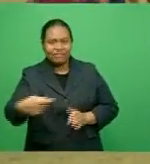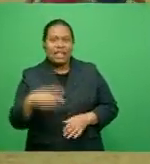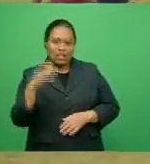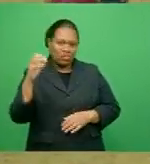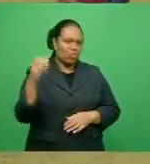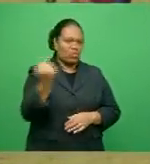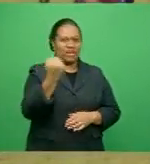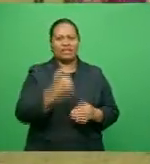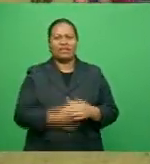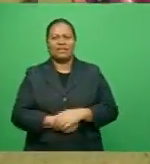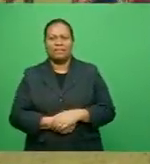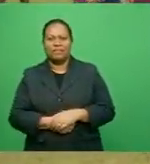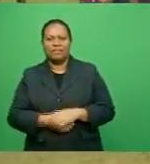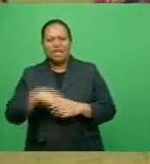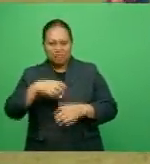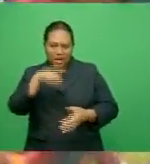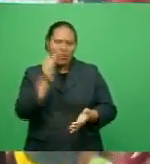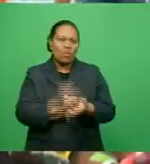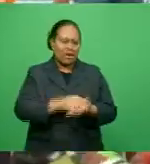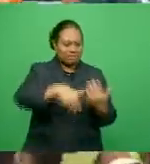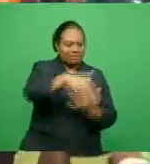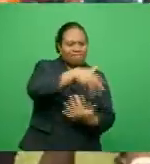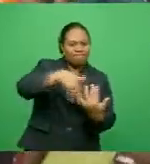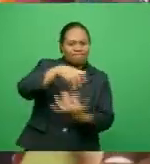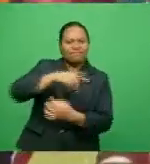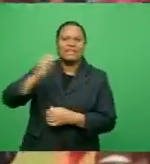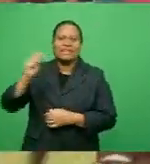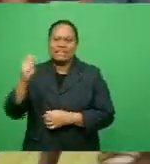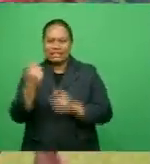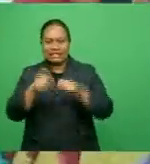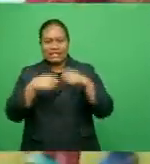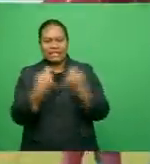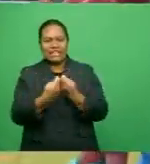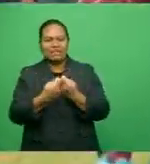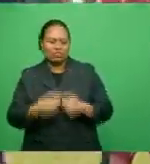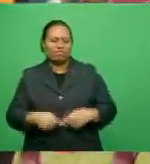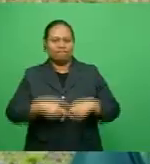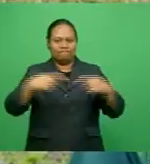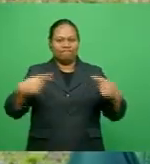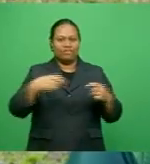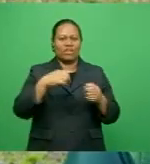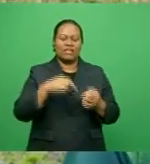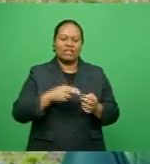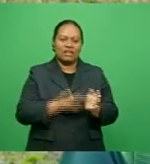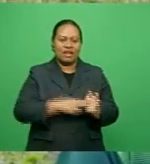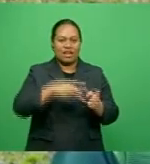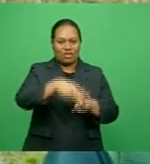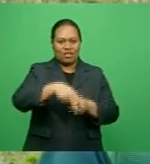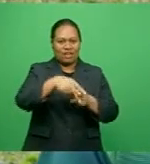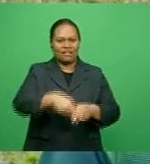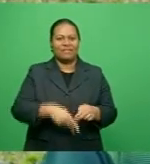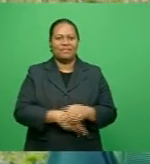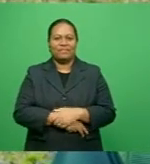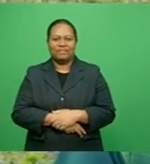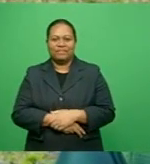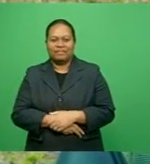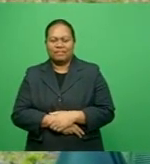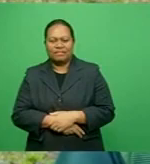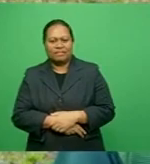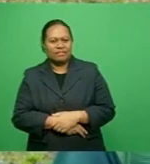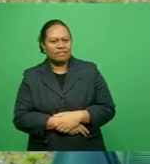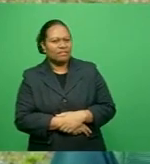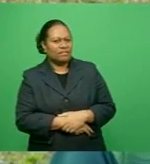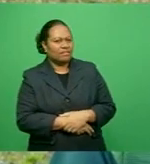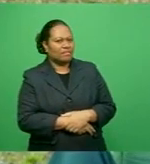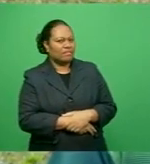streak and knows getting the right combination can get them the win against the stallions. We need to work on a combination. We don't have the